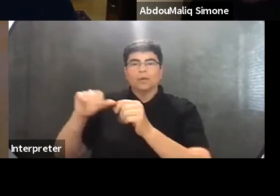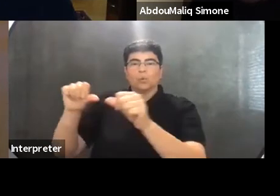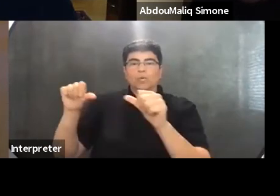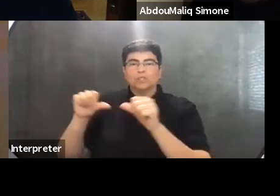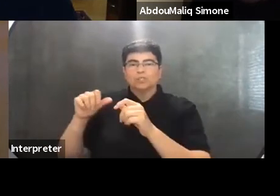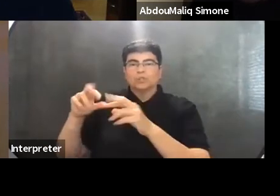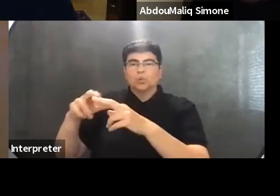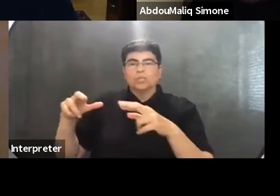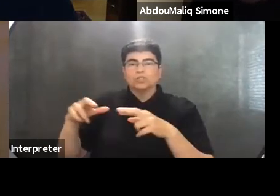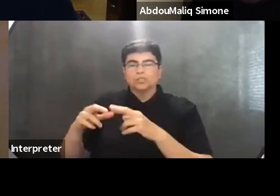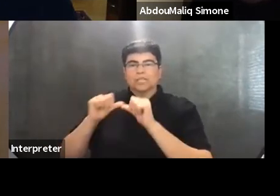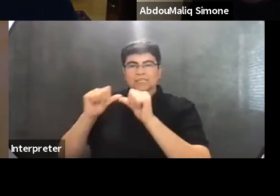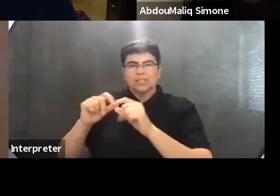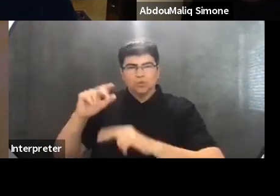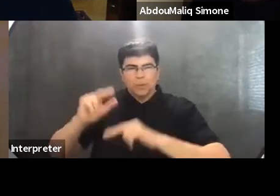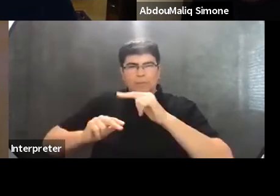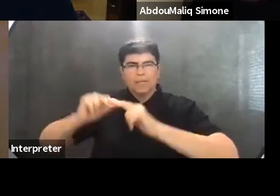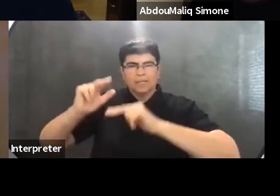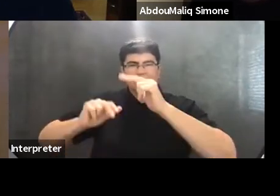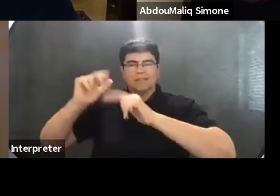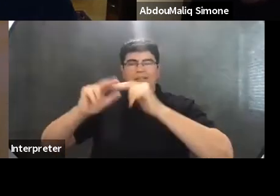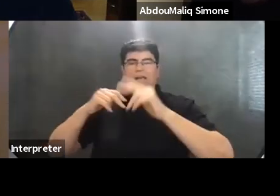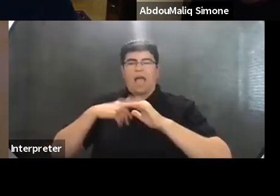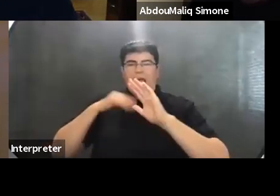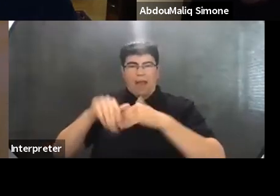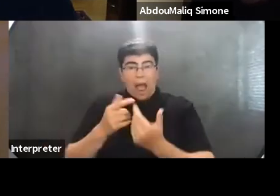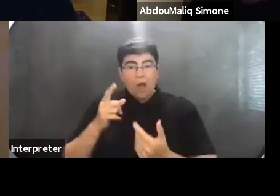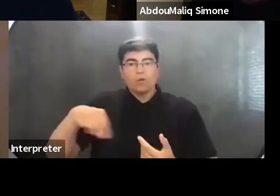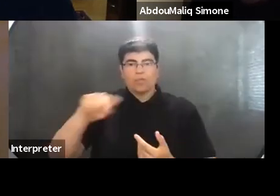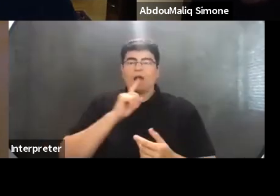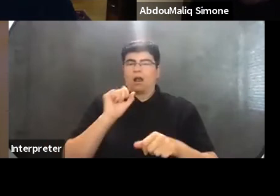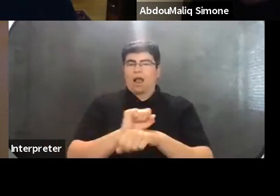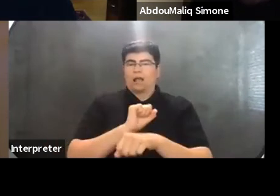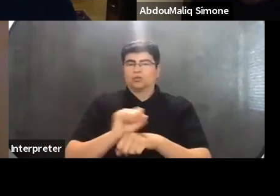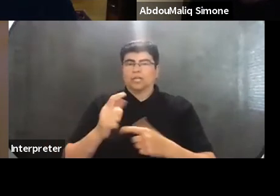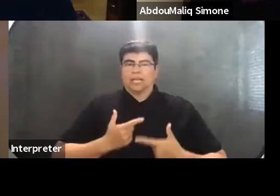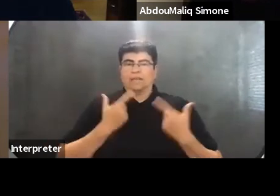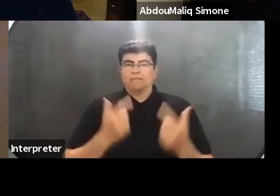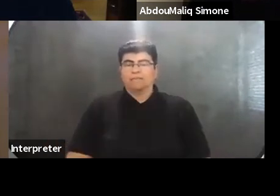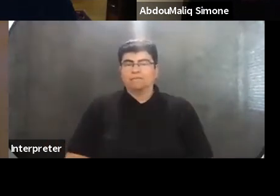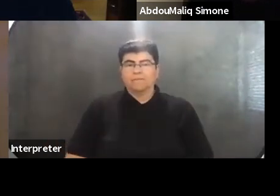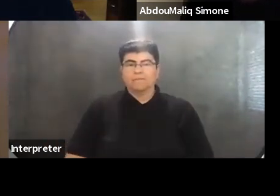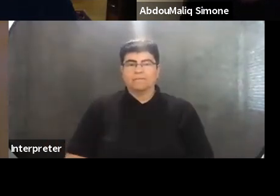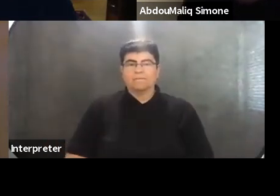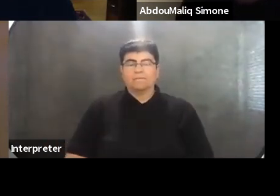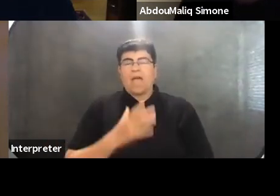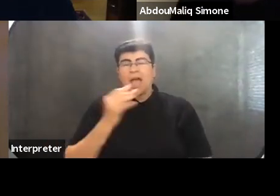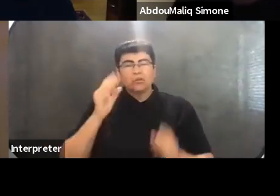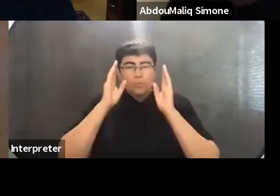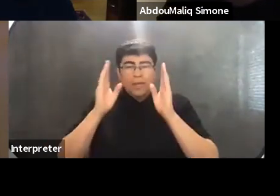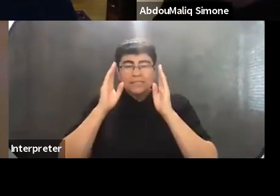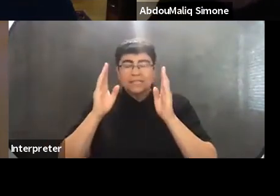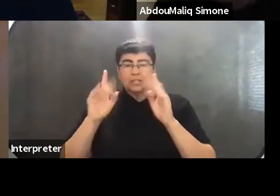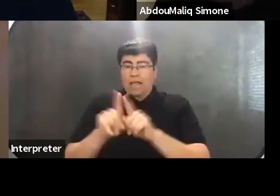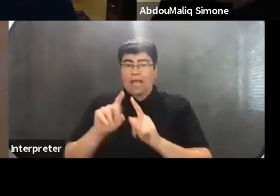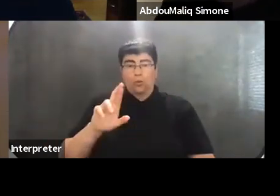regions continue to be built and the way in which they are, they are actually, actually lived. And to pay attention, as